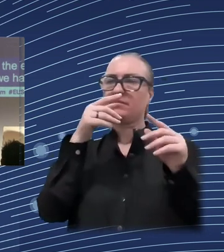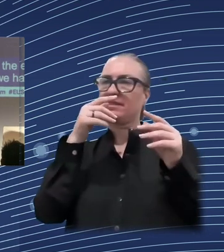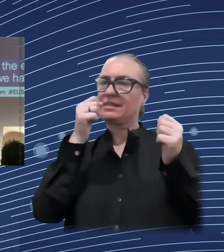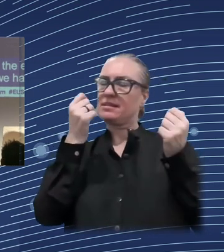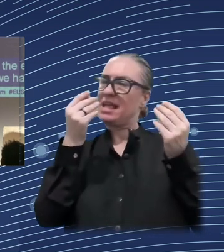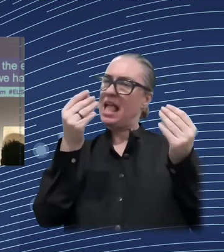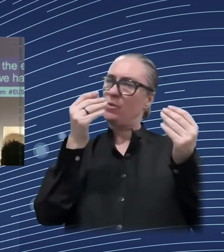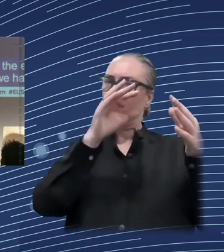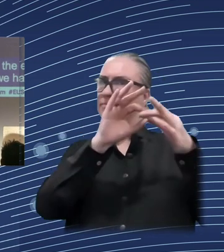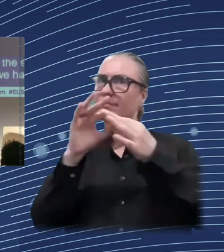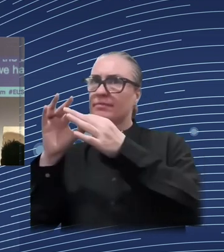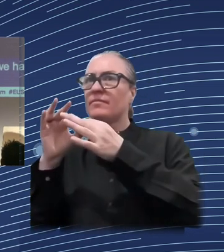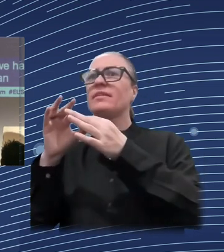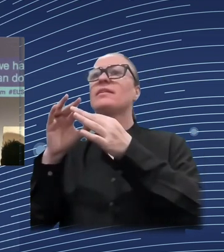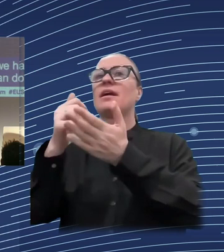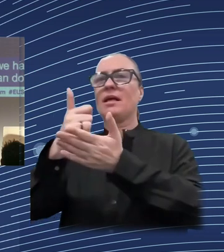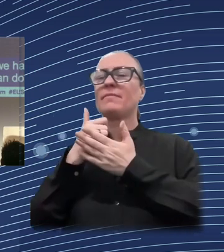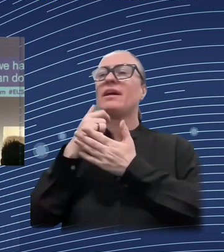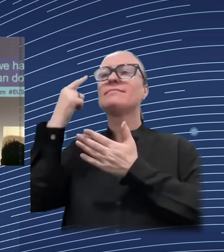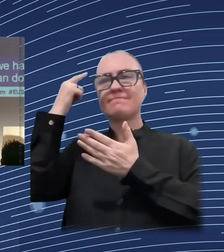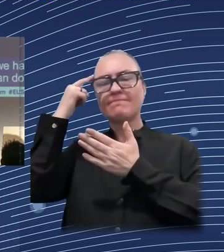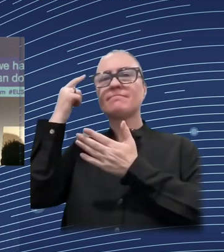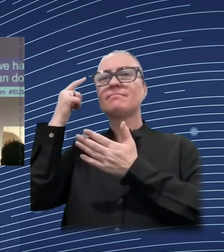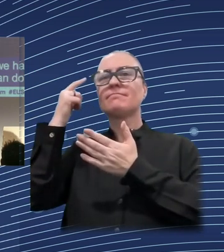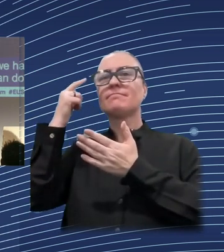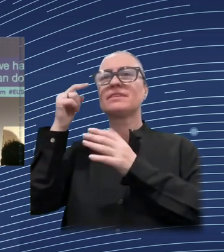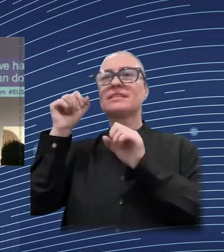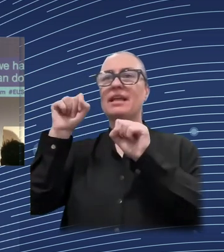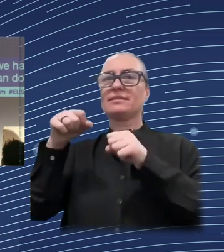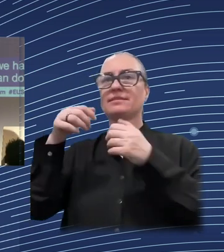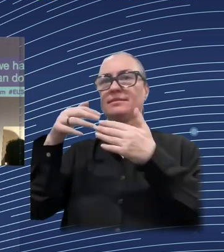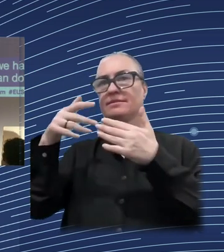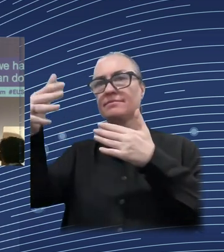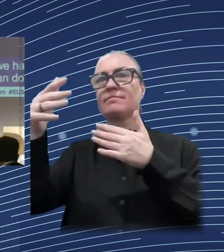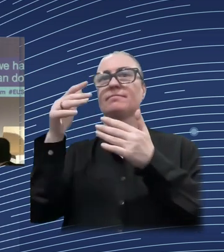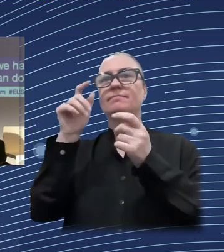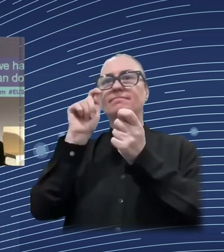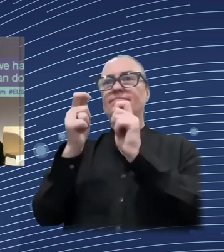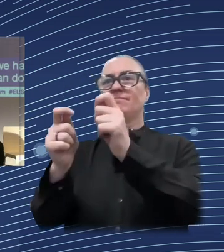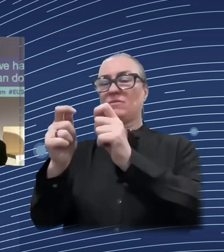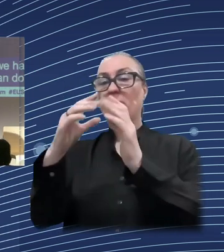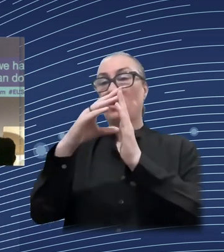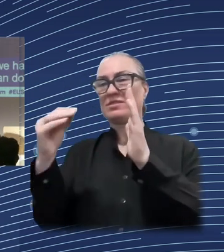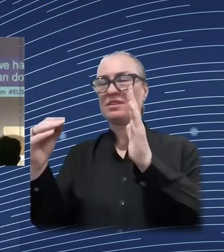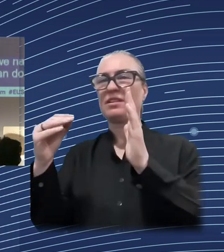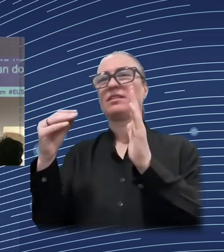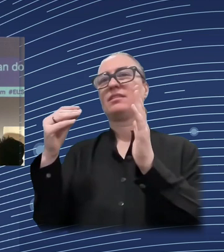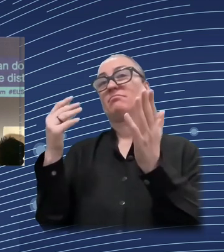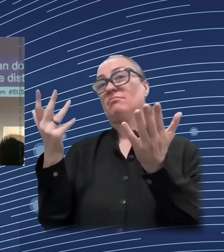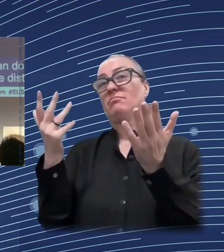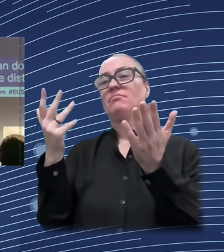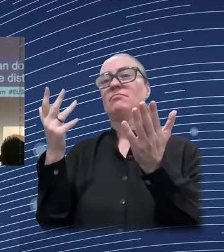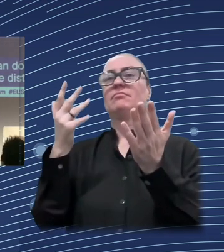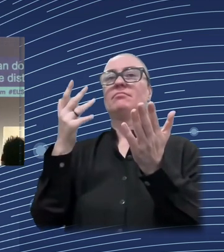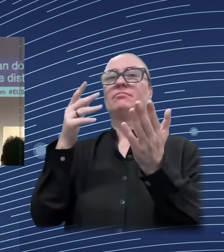If you could inject a forecasted shock to income distribution as a result of digitization, you could then